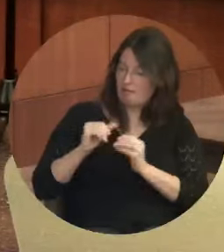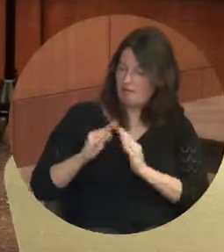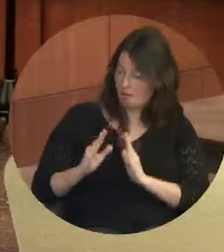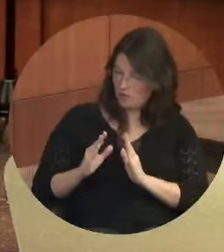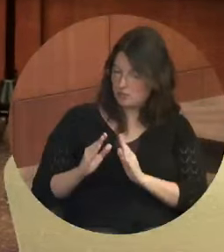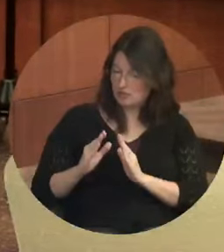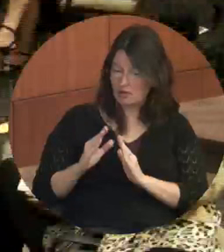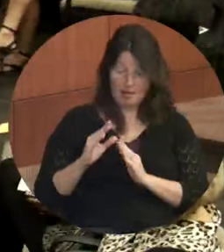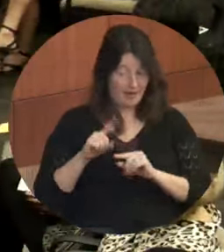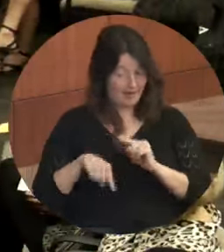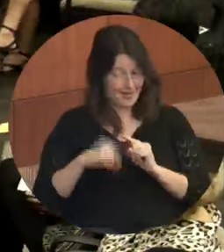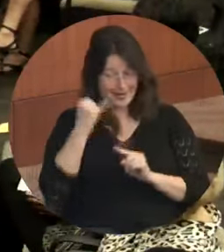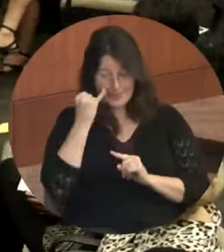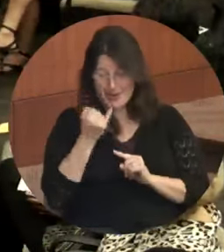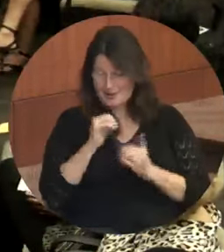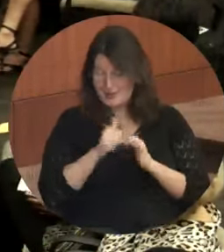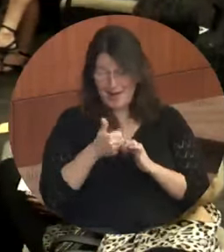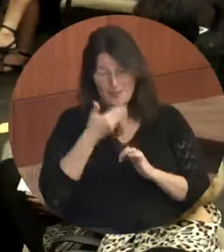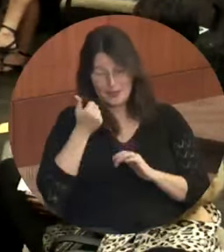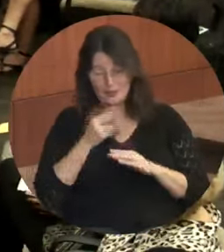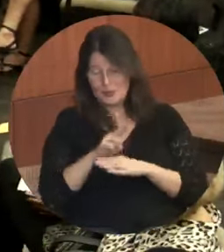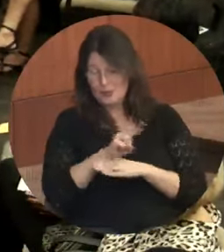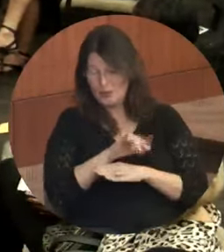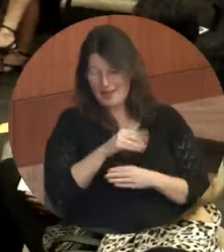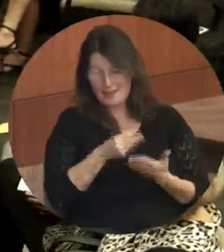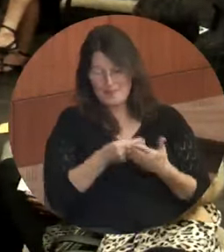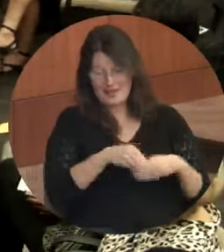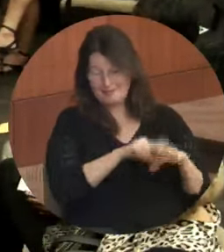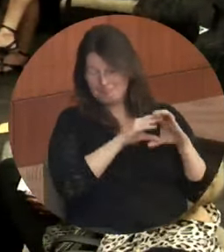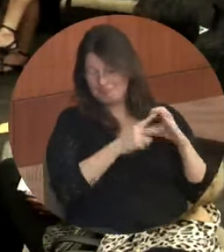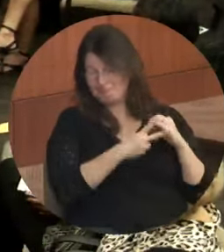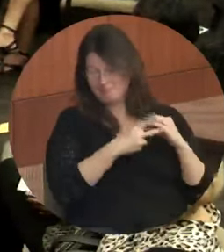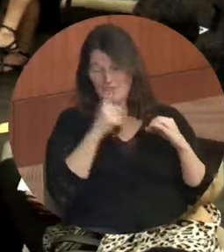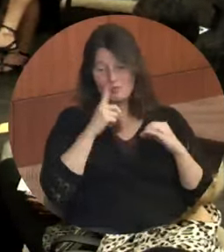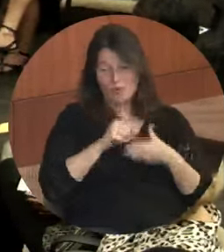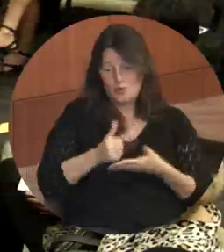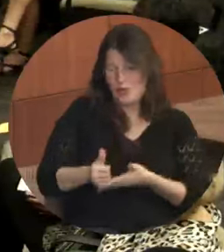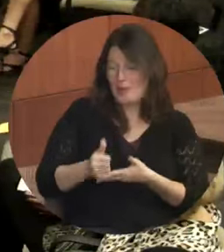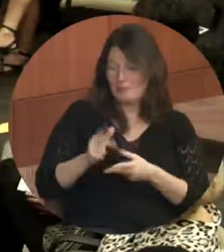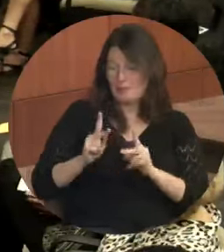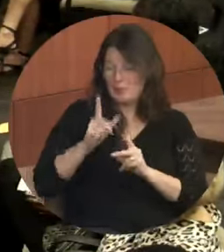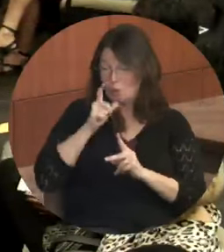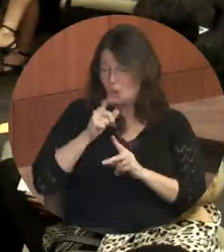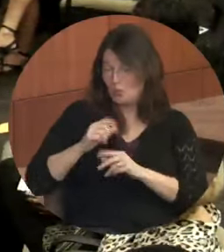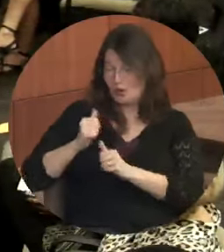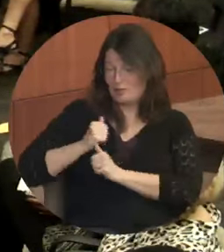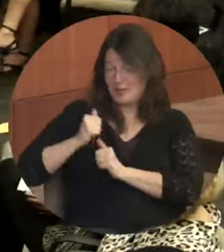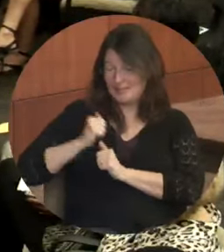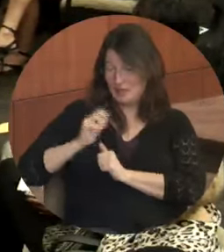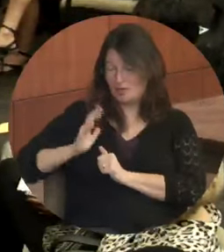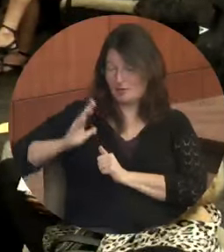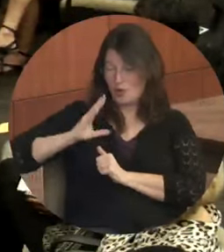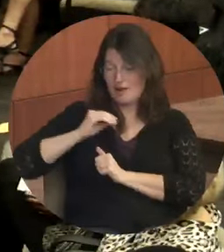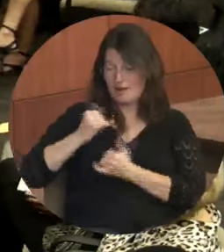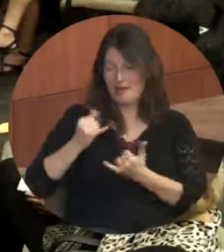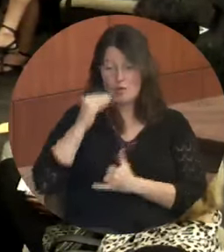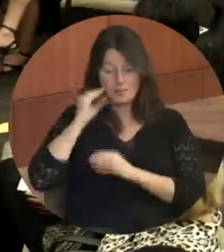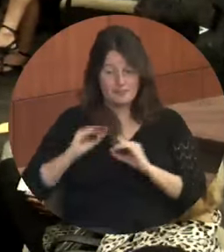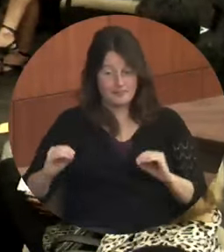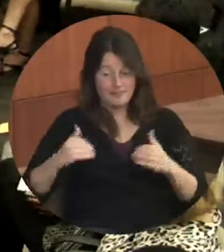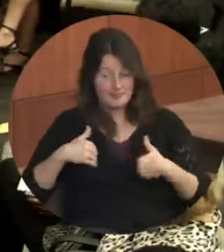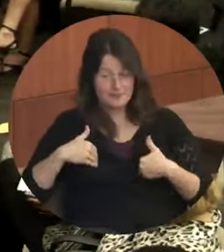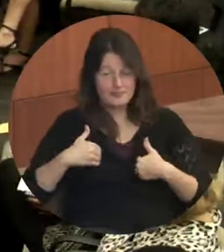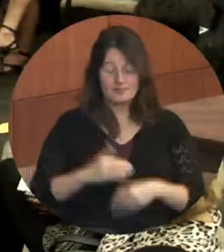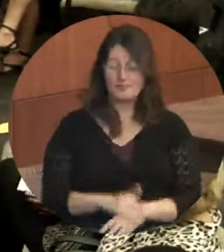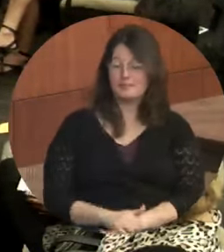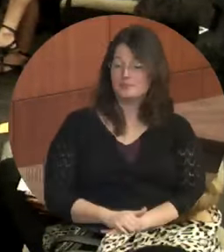than, than helping homeless vets. But, um, you know, that's, that's part of the work. Homelessness is a much bigger issue